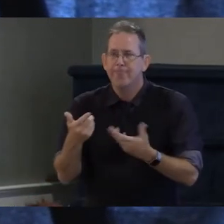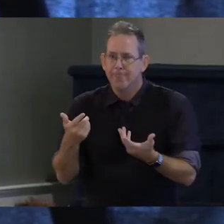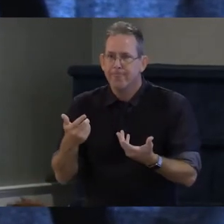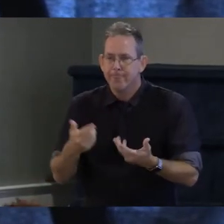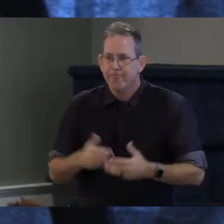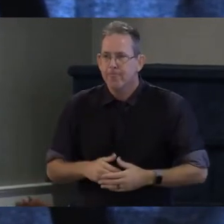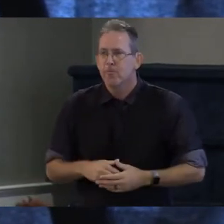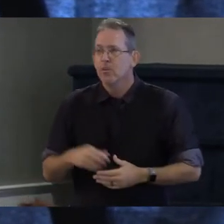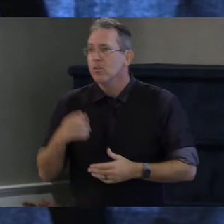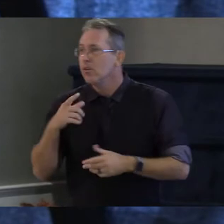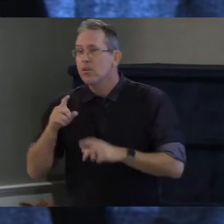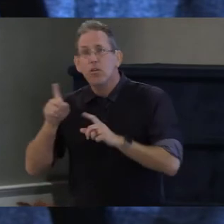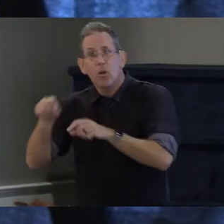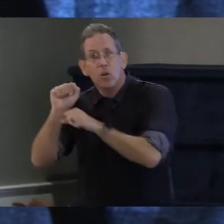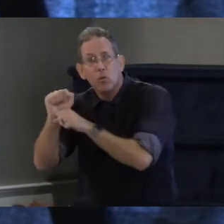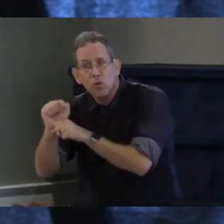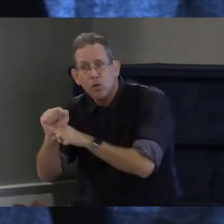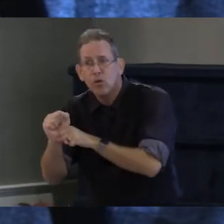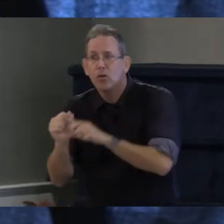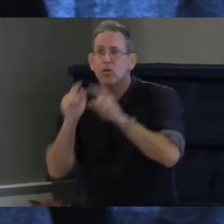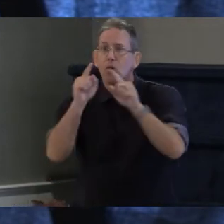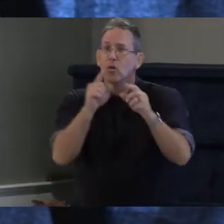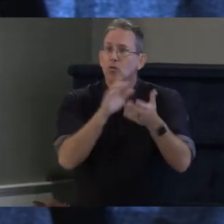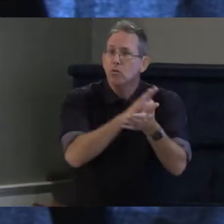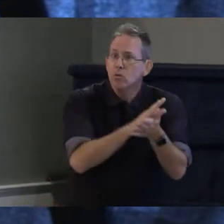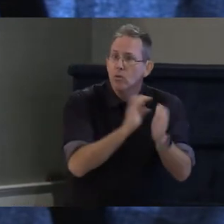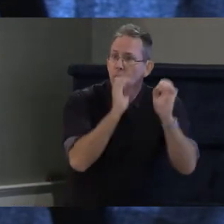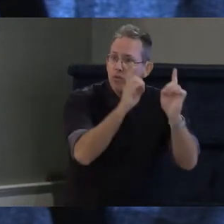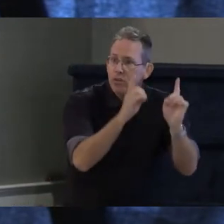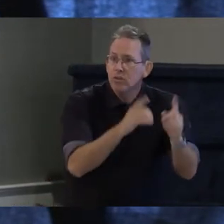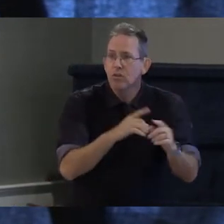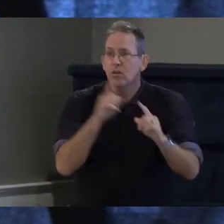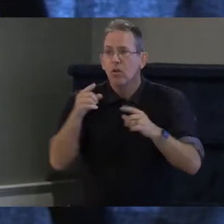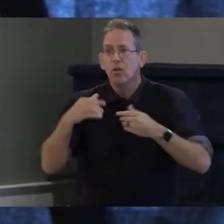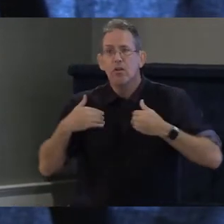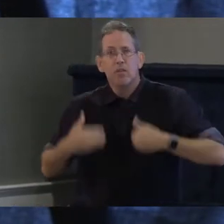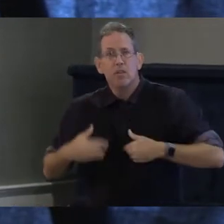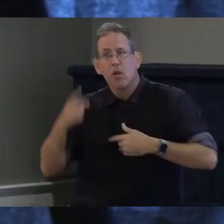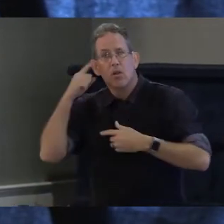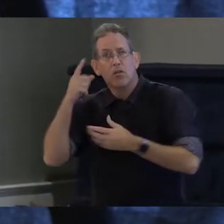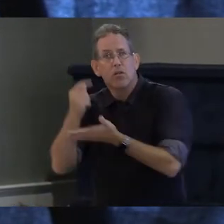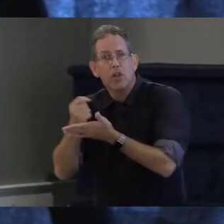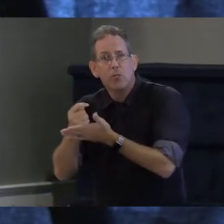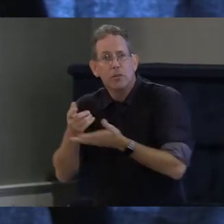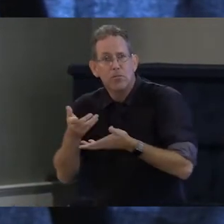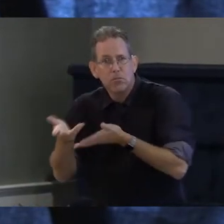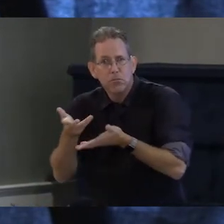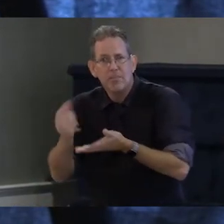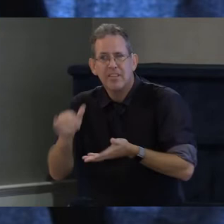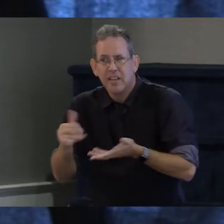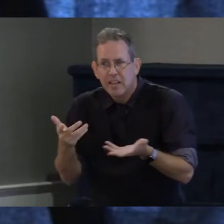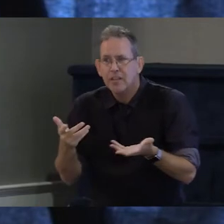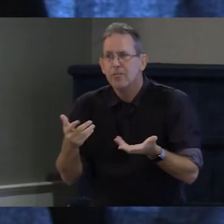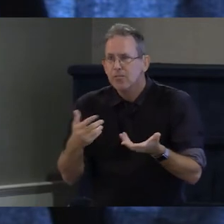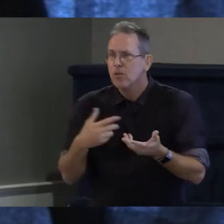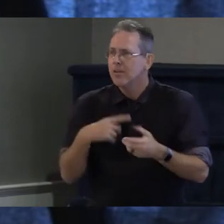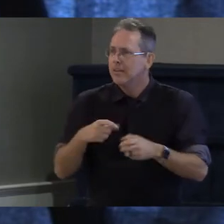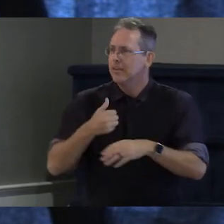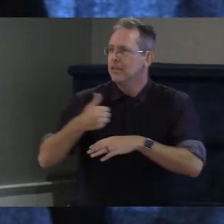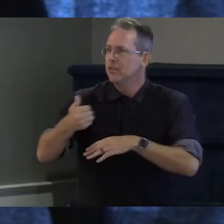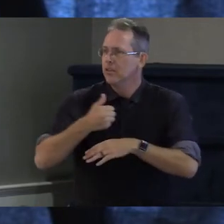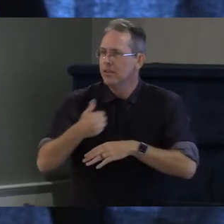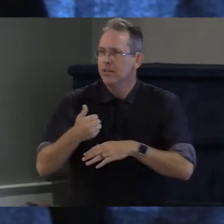education for um physical and mental health supports and even just for um not feeling lonely and